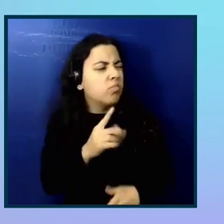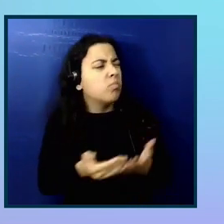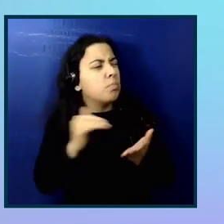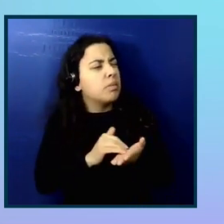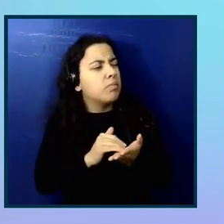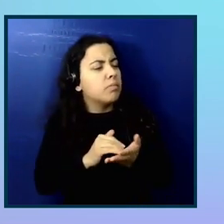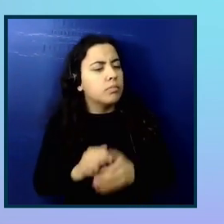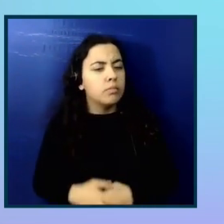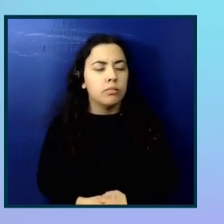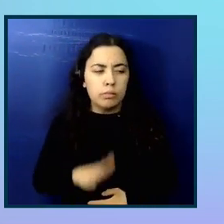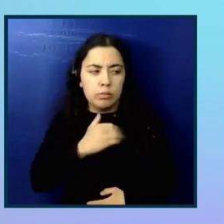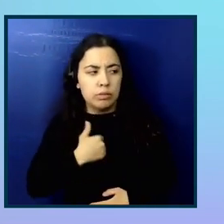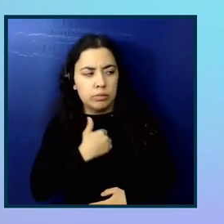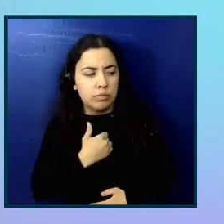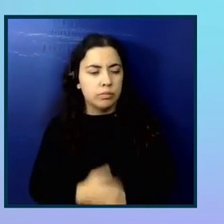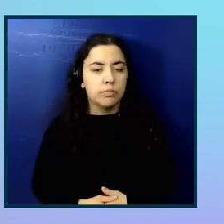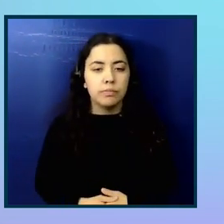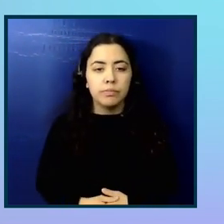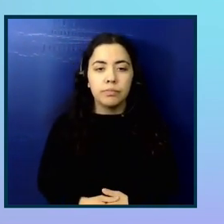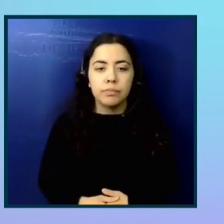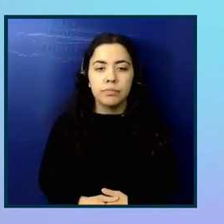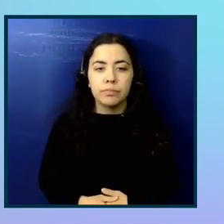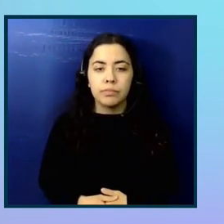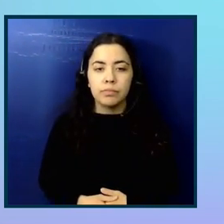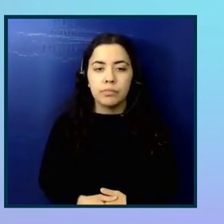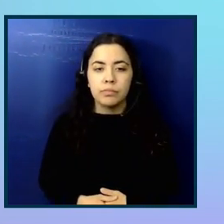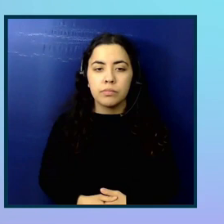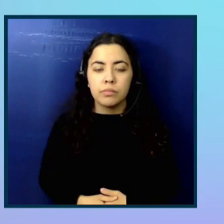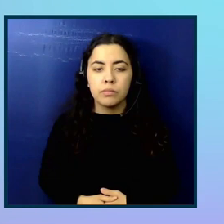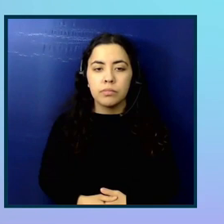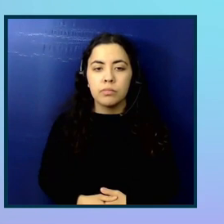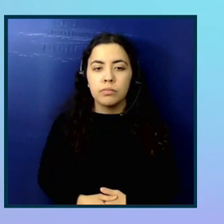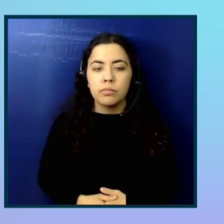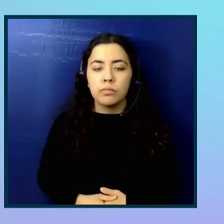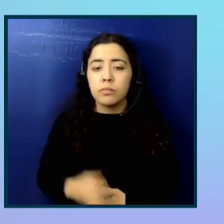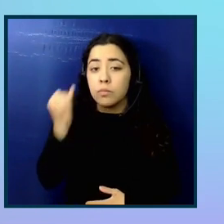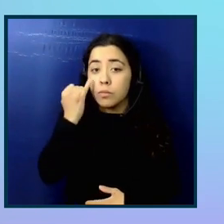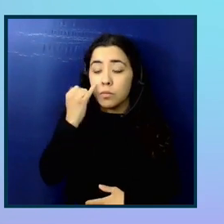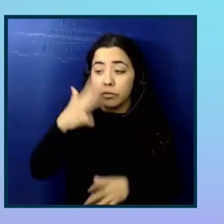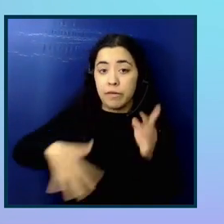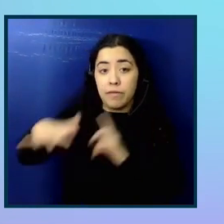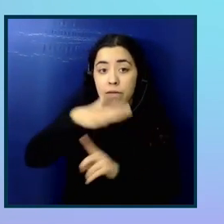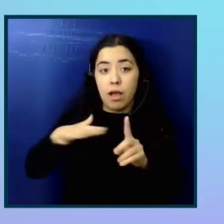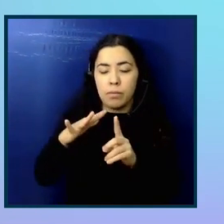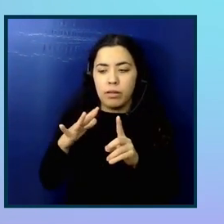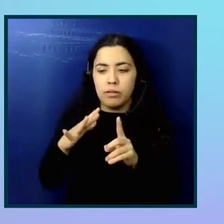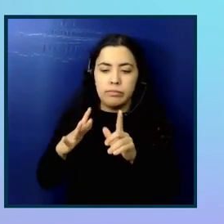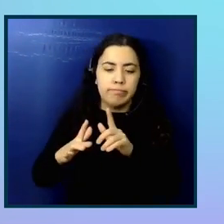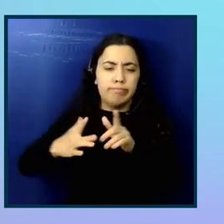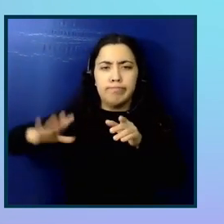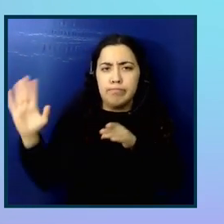All right. So it's recruitment, and the person works in a corporate commercial environment, and asking what are